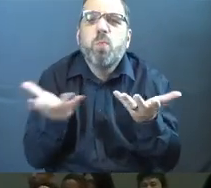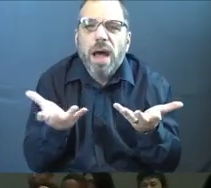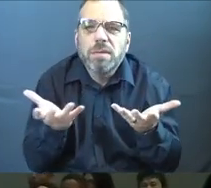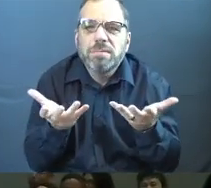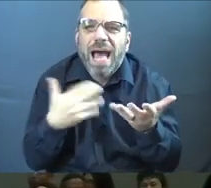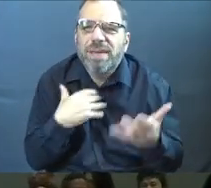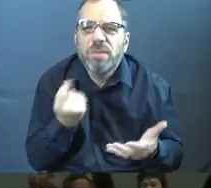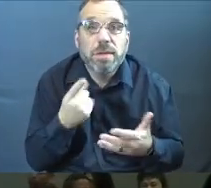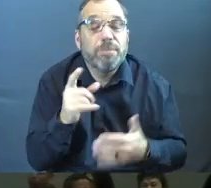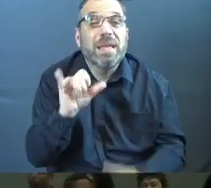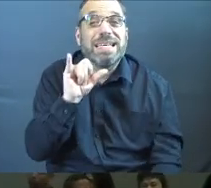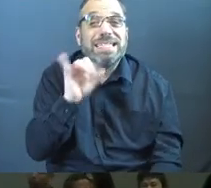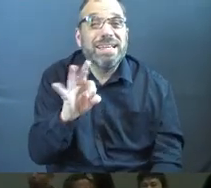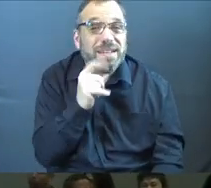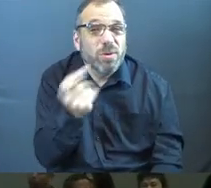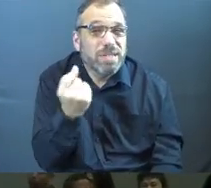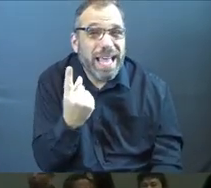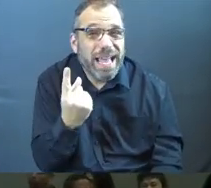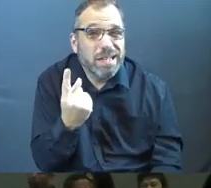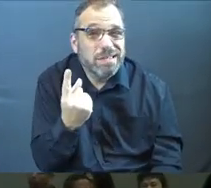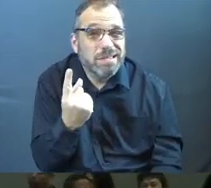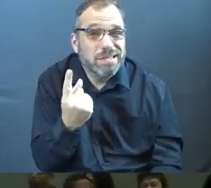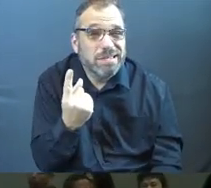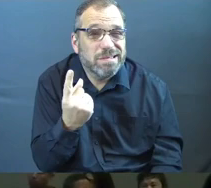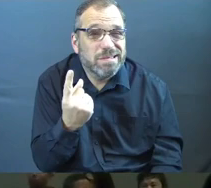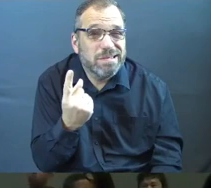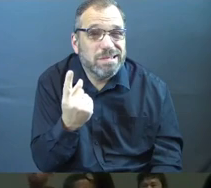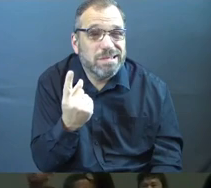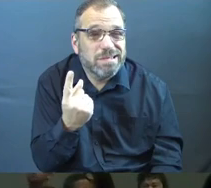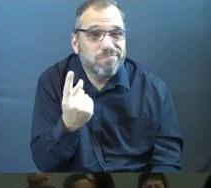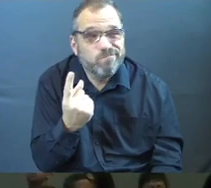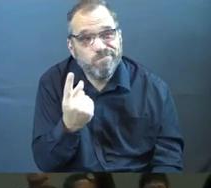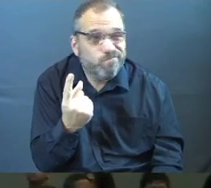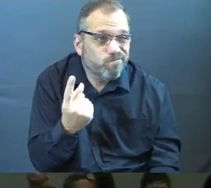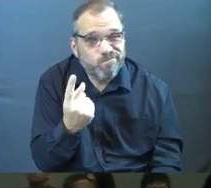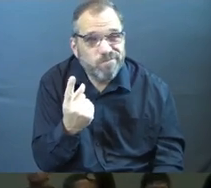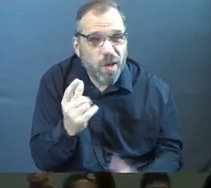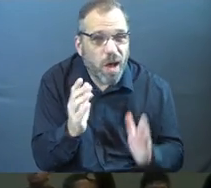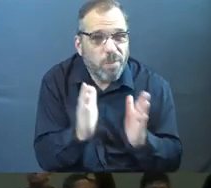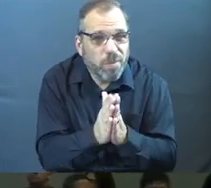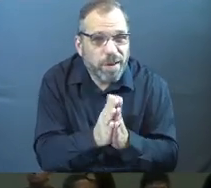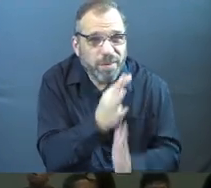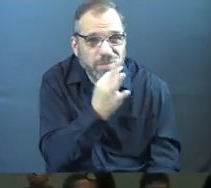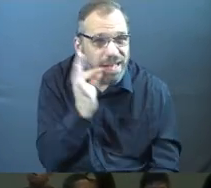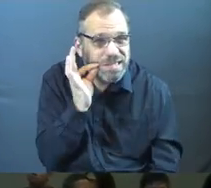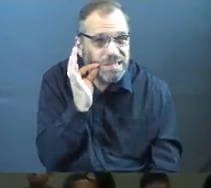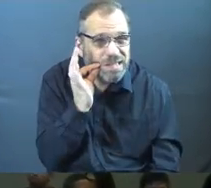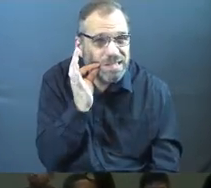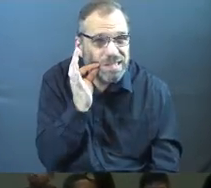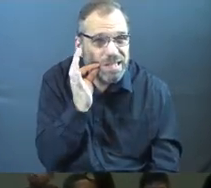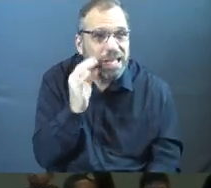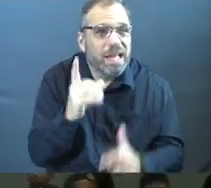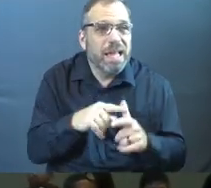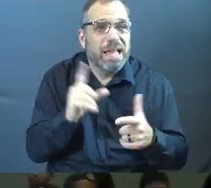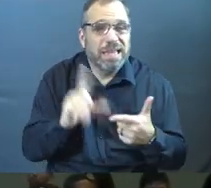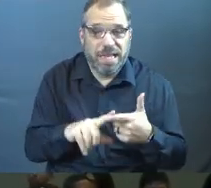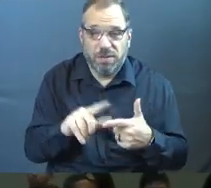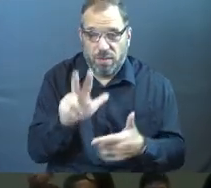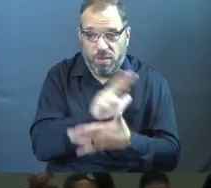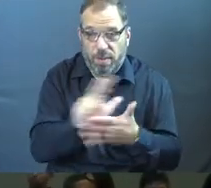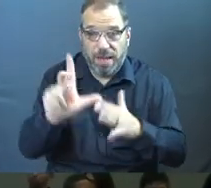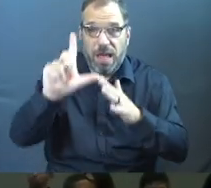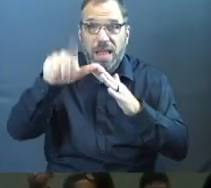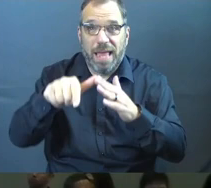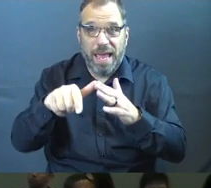it I need to understand? Because if I don't have the understanding with prayer and fasting, then when I come out 21 days,